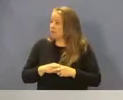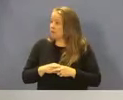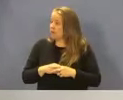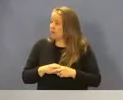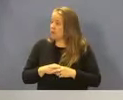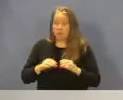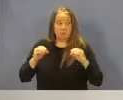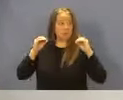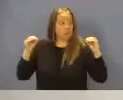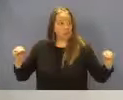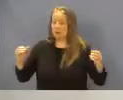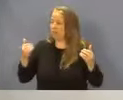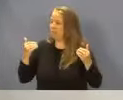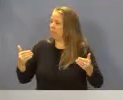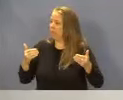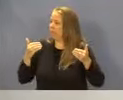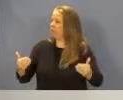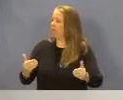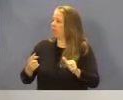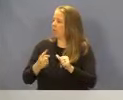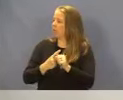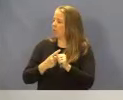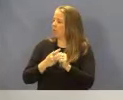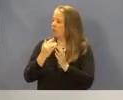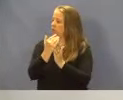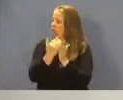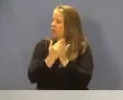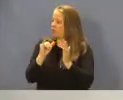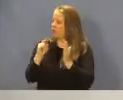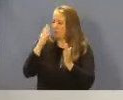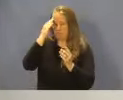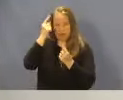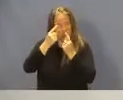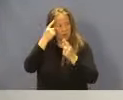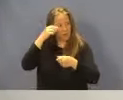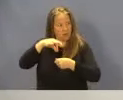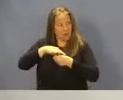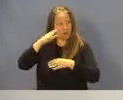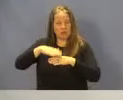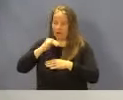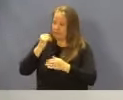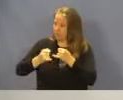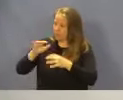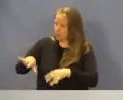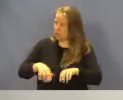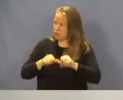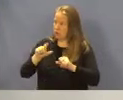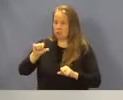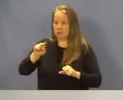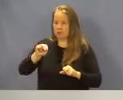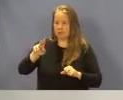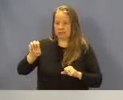Hearing none, we will move into the first agenda item that we'll be asked to consider for a vote on final adoption, and Lynette